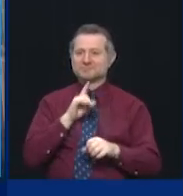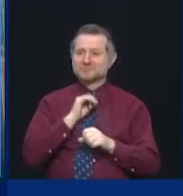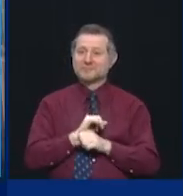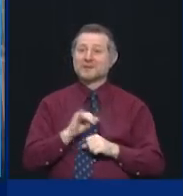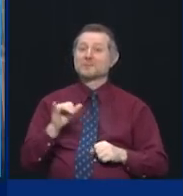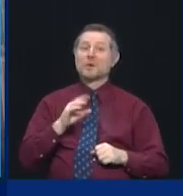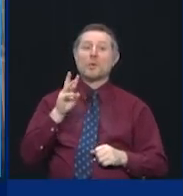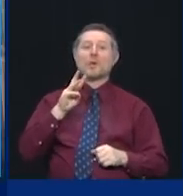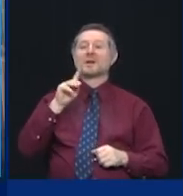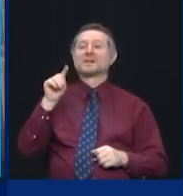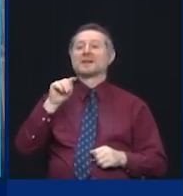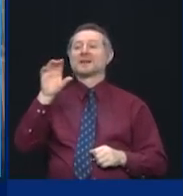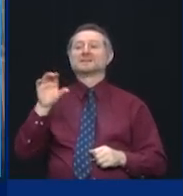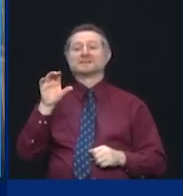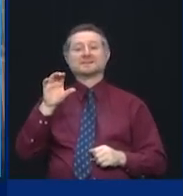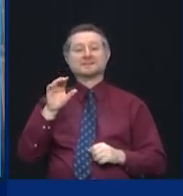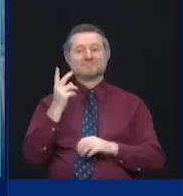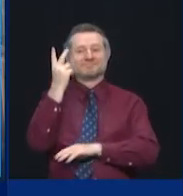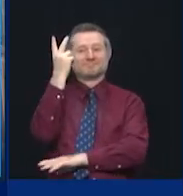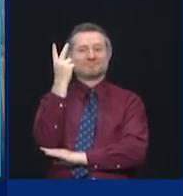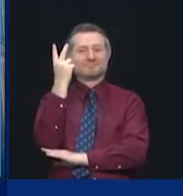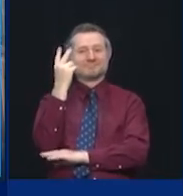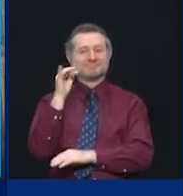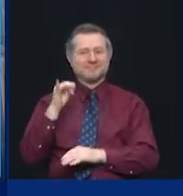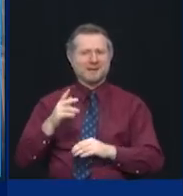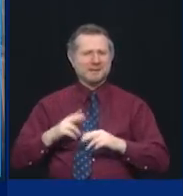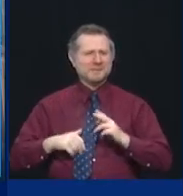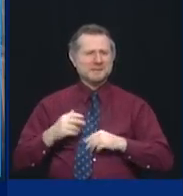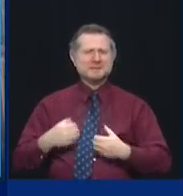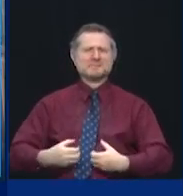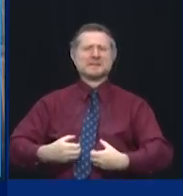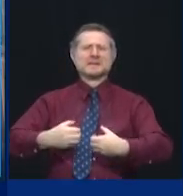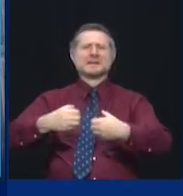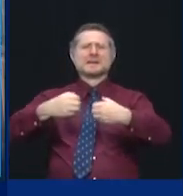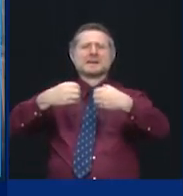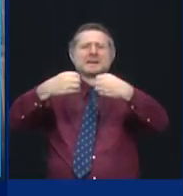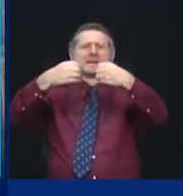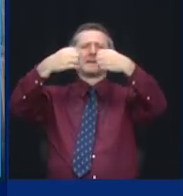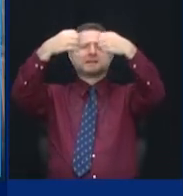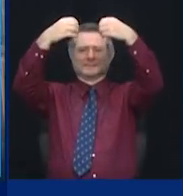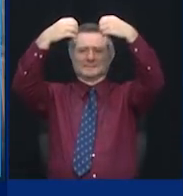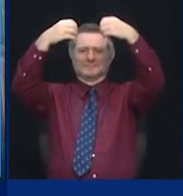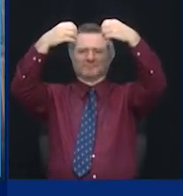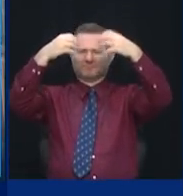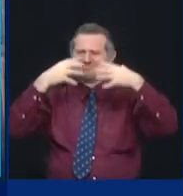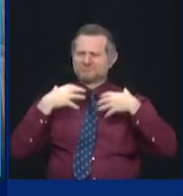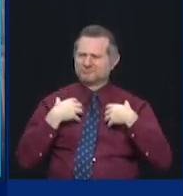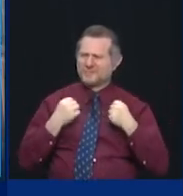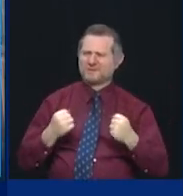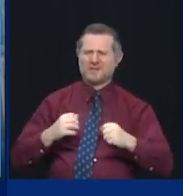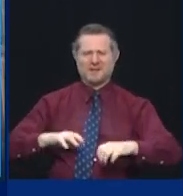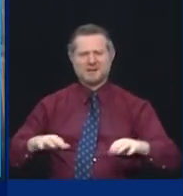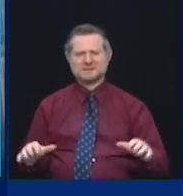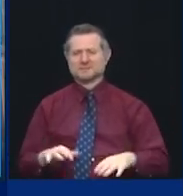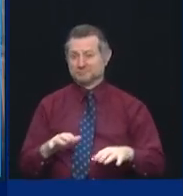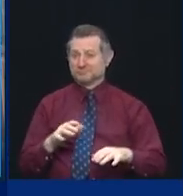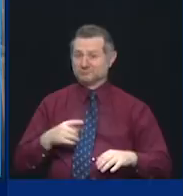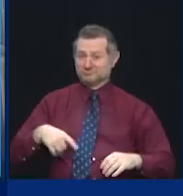building and daring and action. We made that happen.